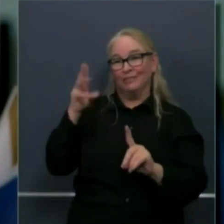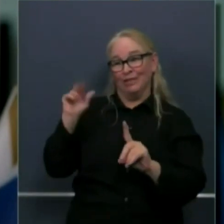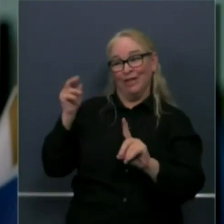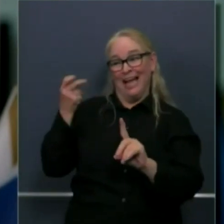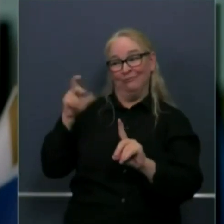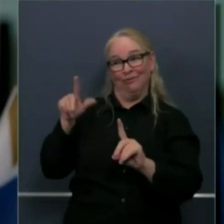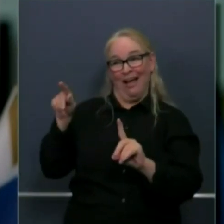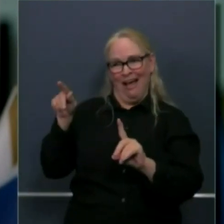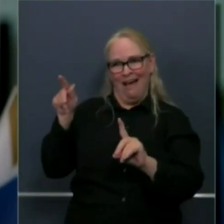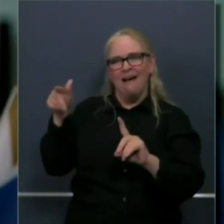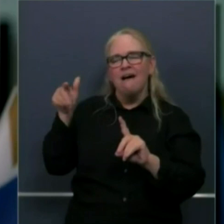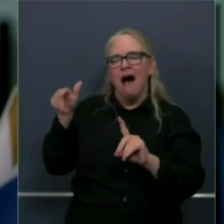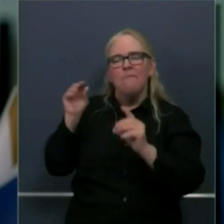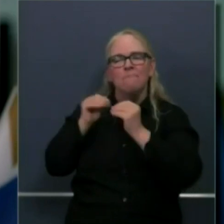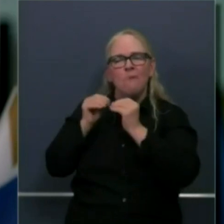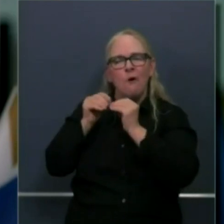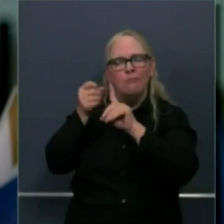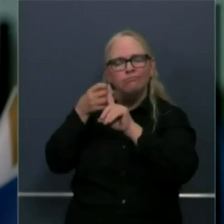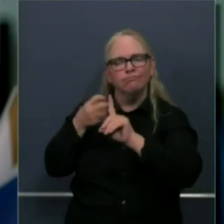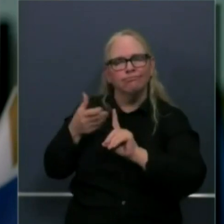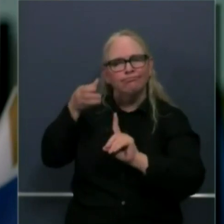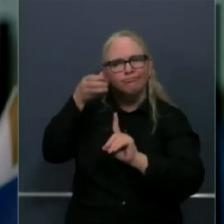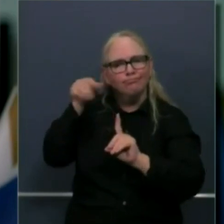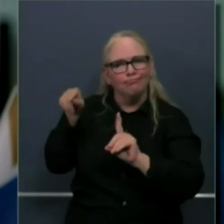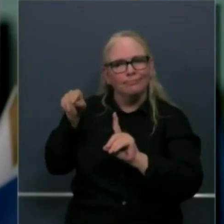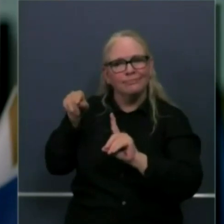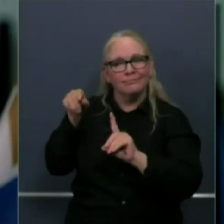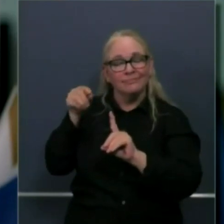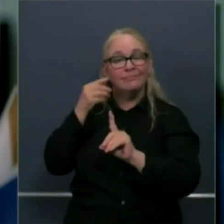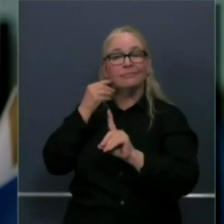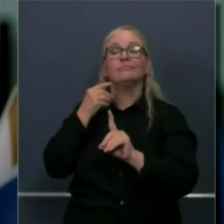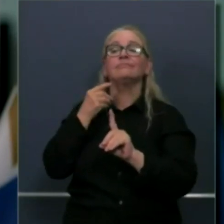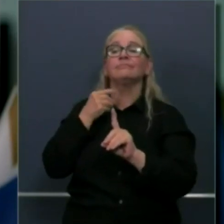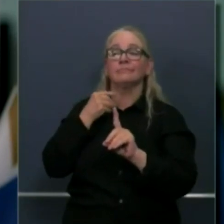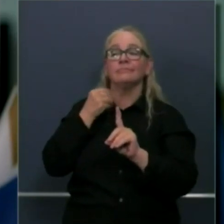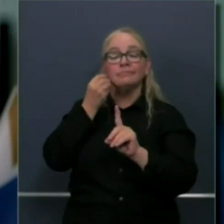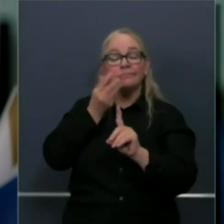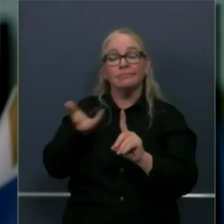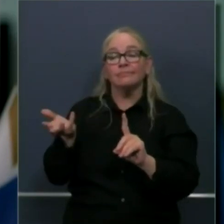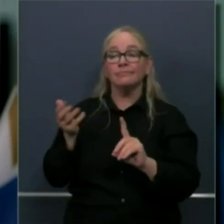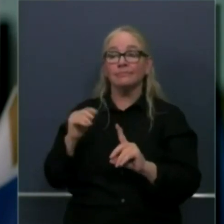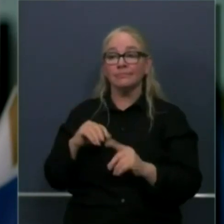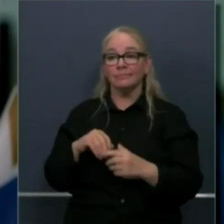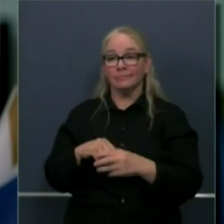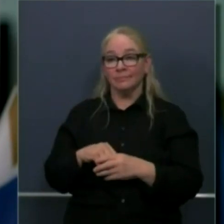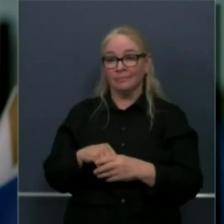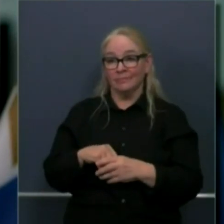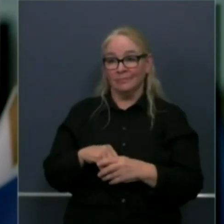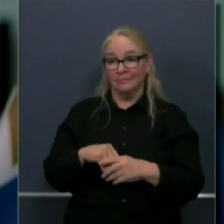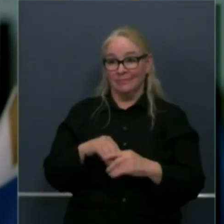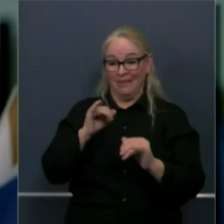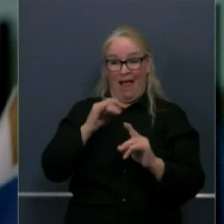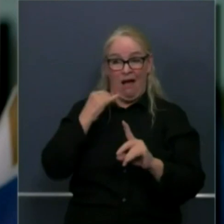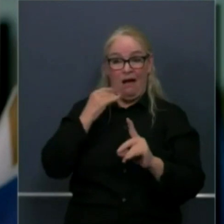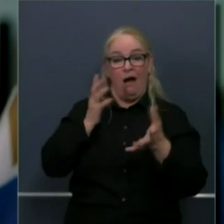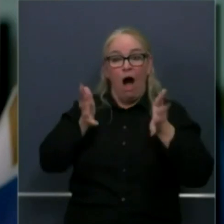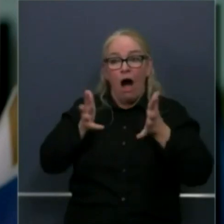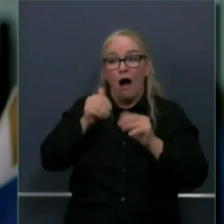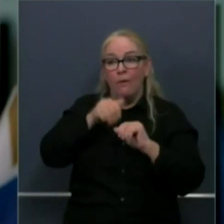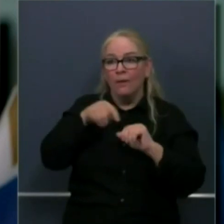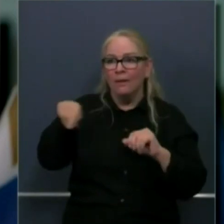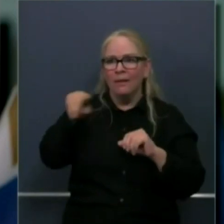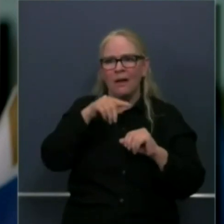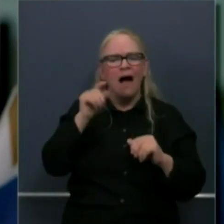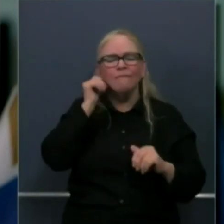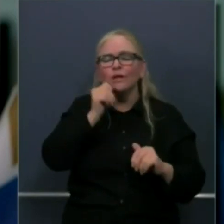But know that these are this is the this are the conversations that we're having in real time.